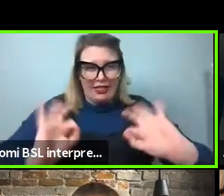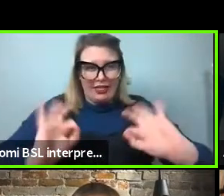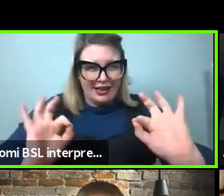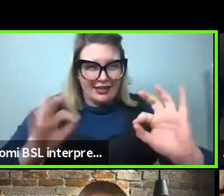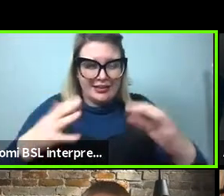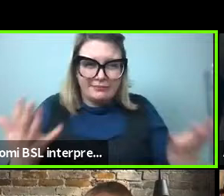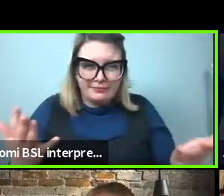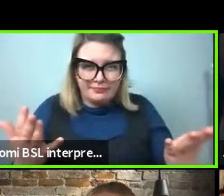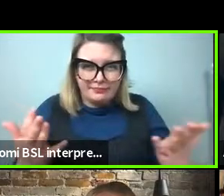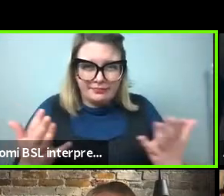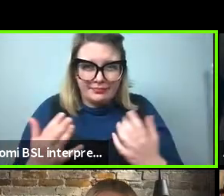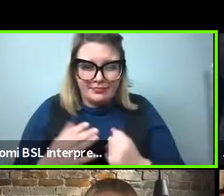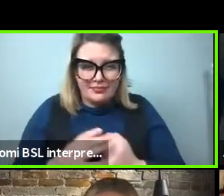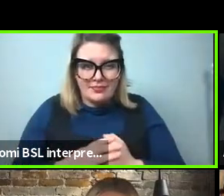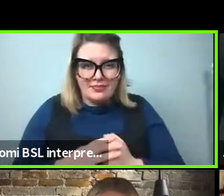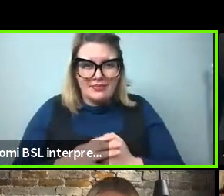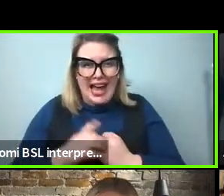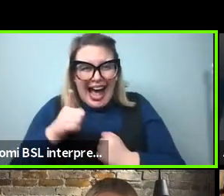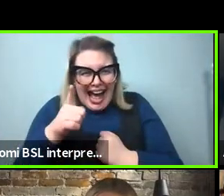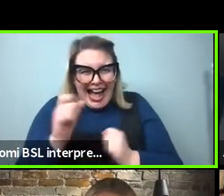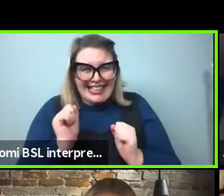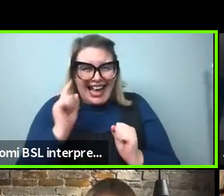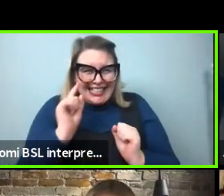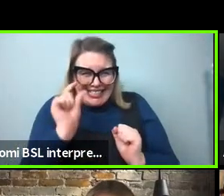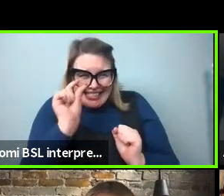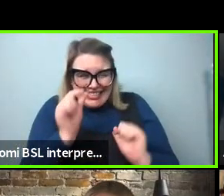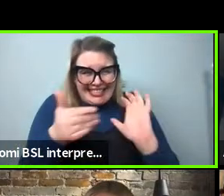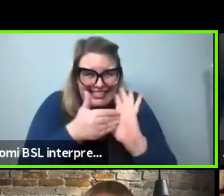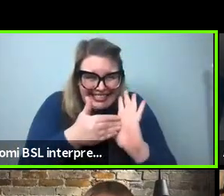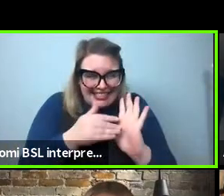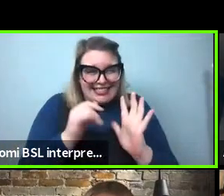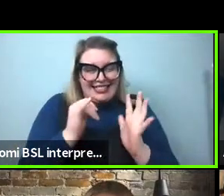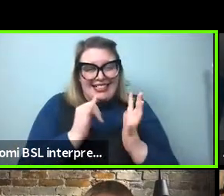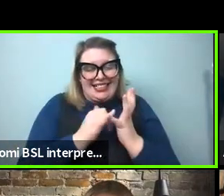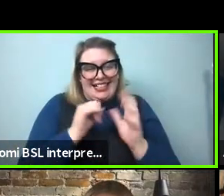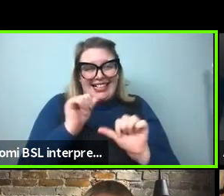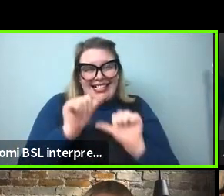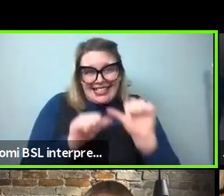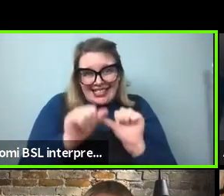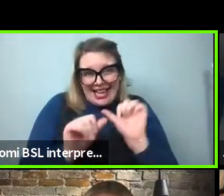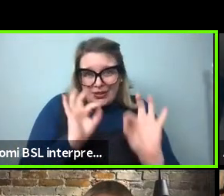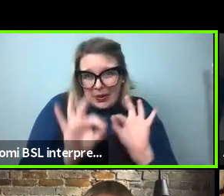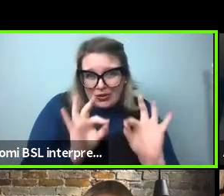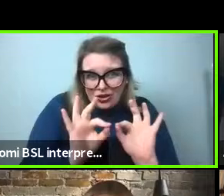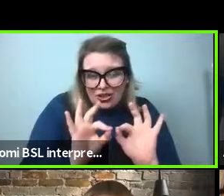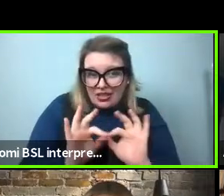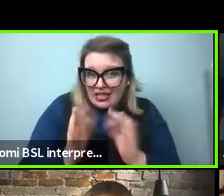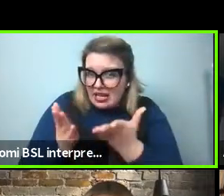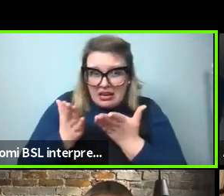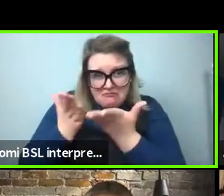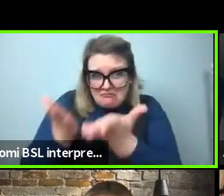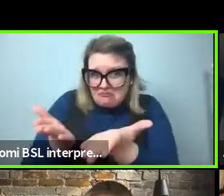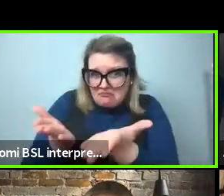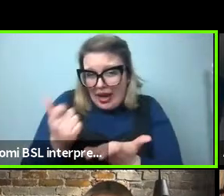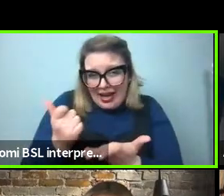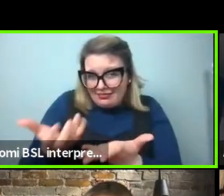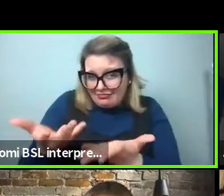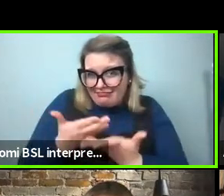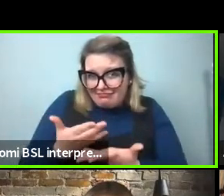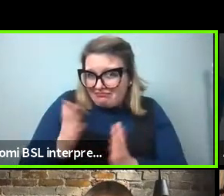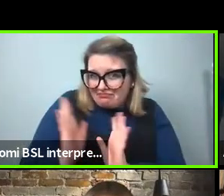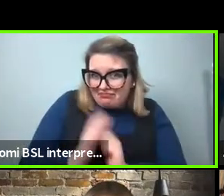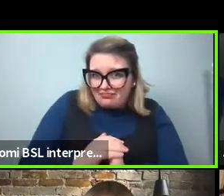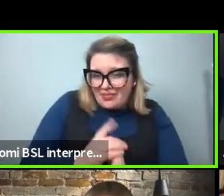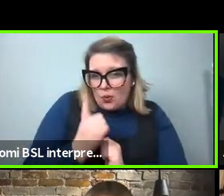I just squeeze in this last little picky syntax question? Cause I'm actually really. You're allowed 10 minutes apparently or five minutes.